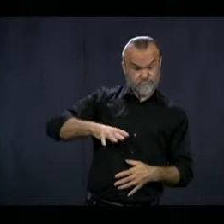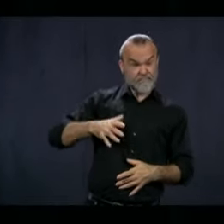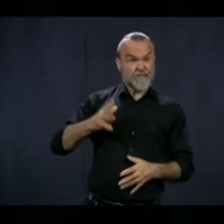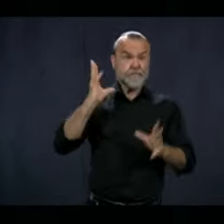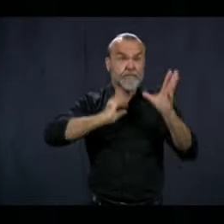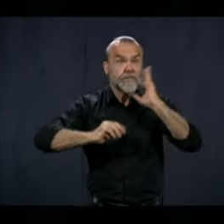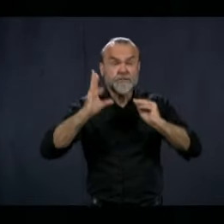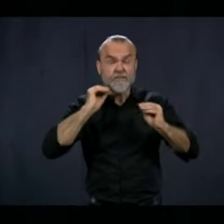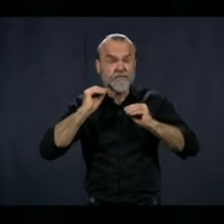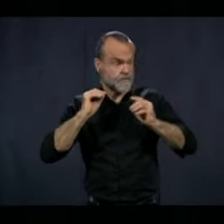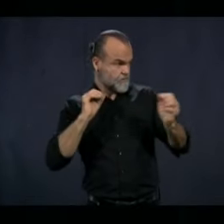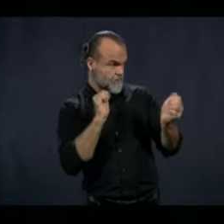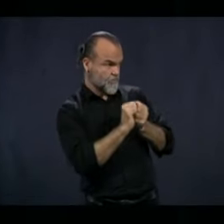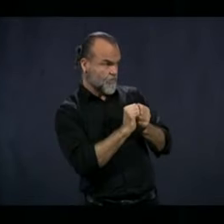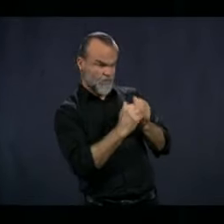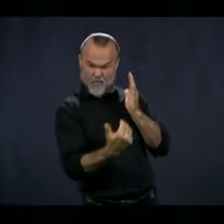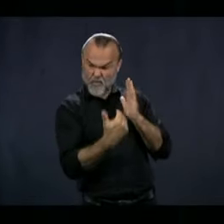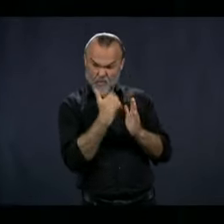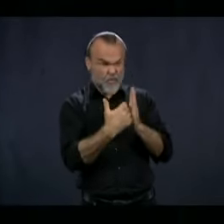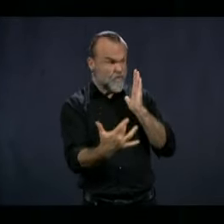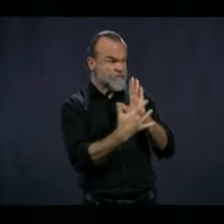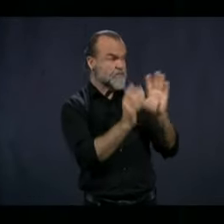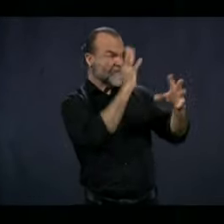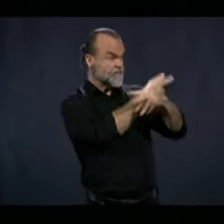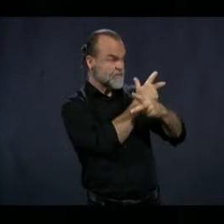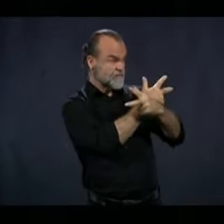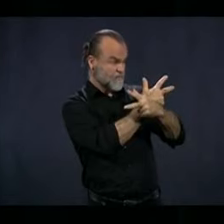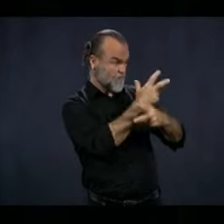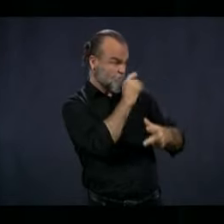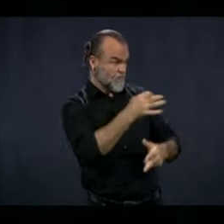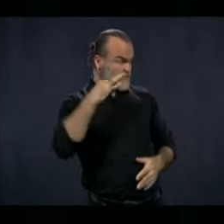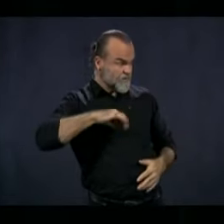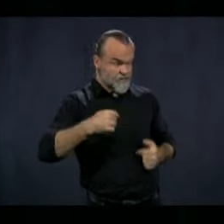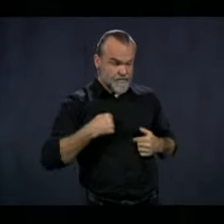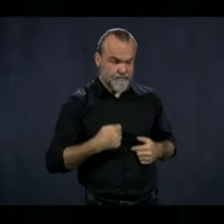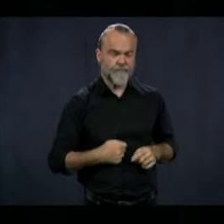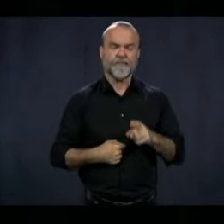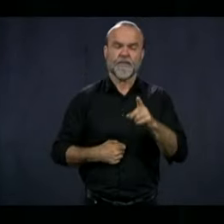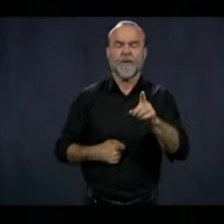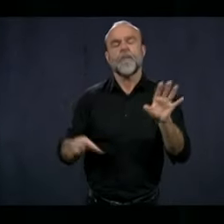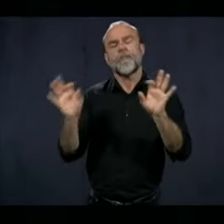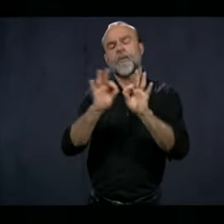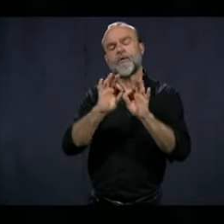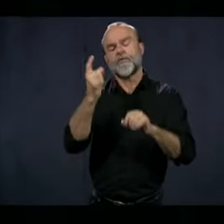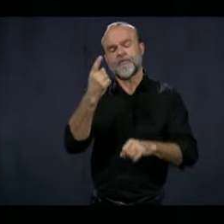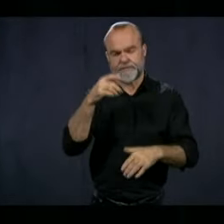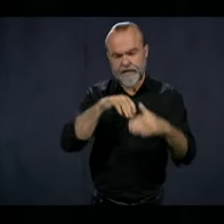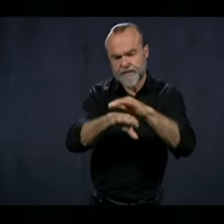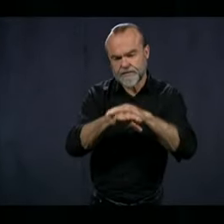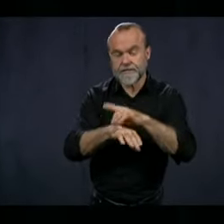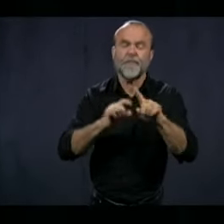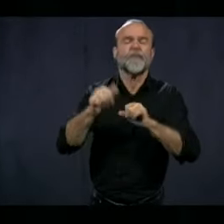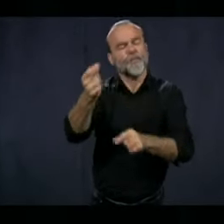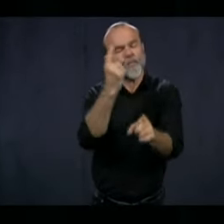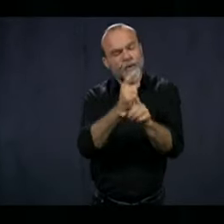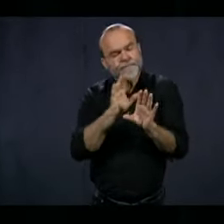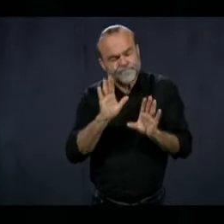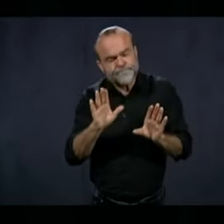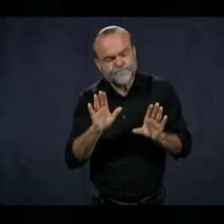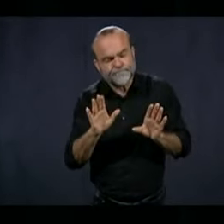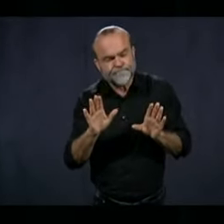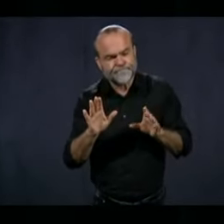new technological experience? The first gain is access. But you're so right. It's not